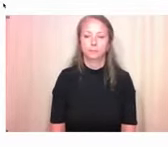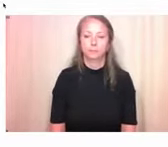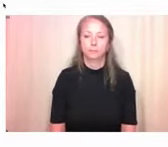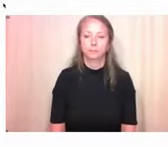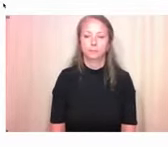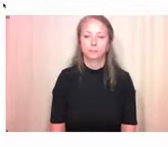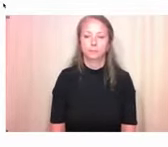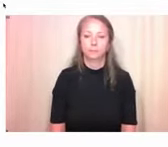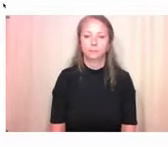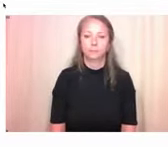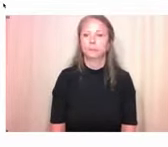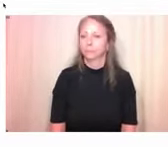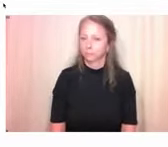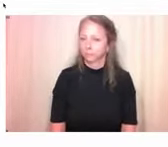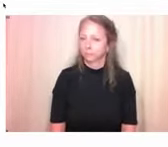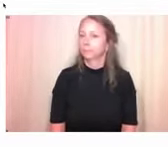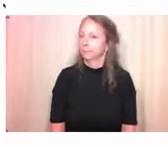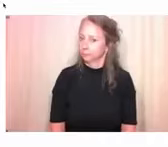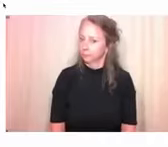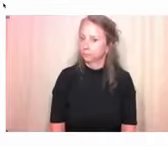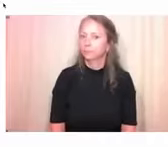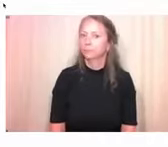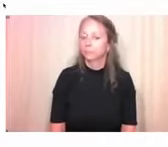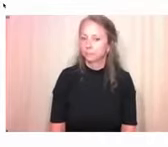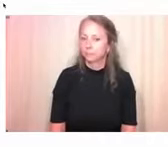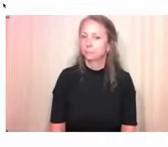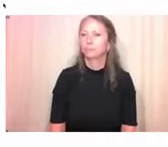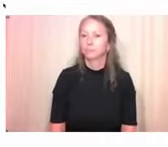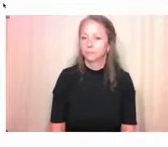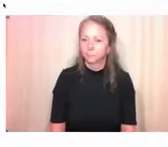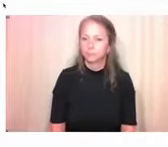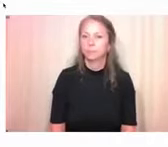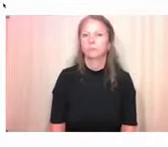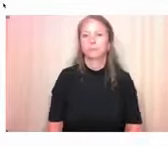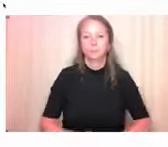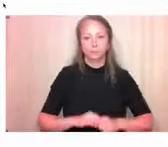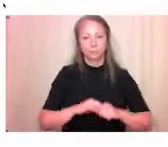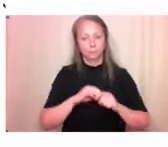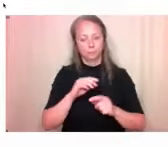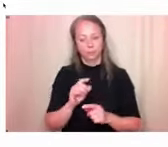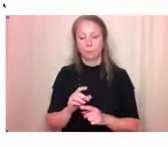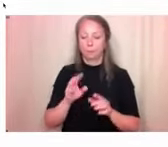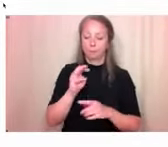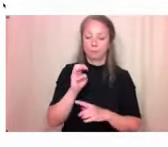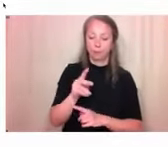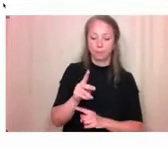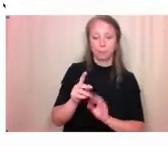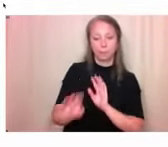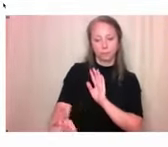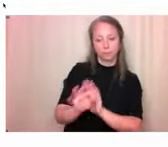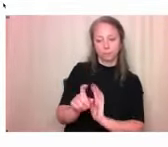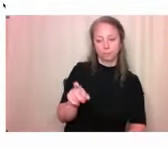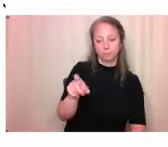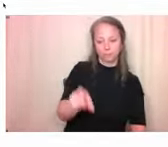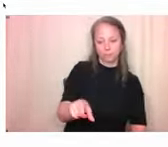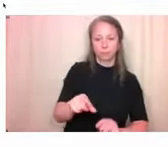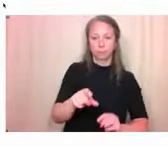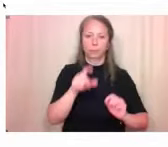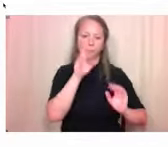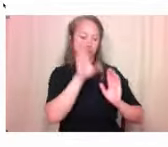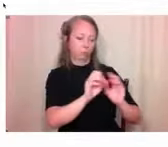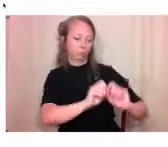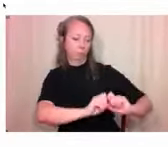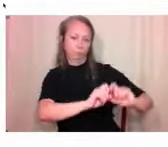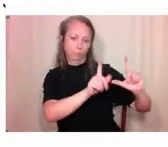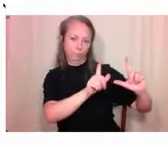So as you can see, you can click points on the map to enlarge the photos, or you can scroll through the photos that are displayed on the left side and the map